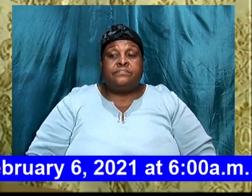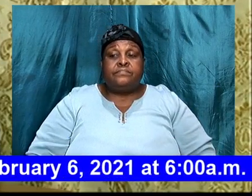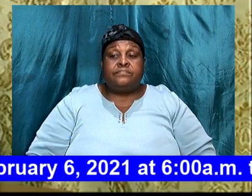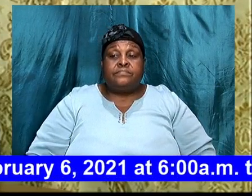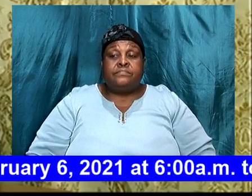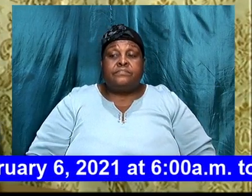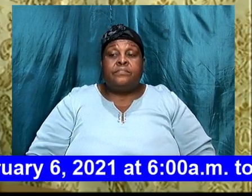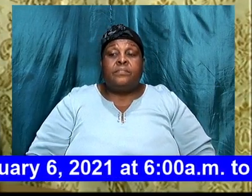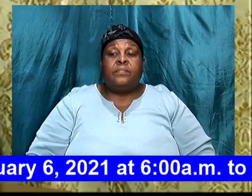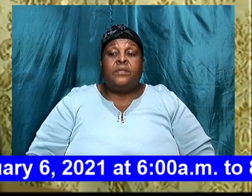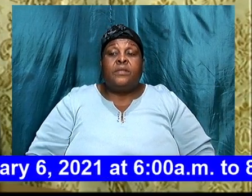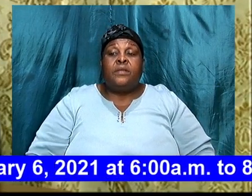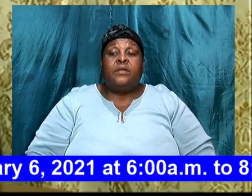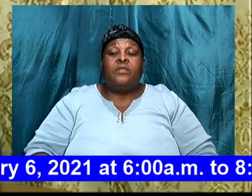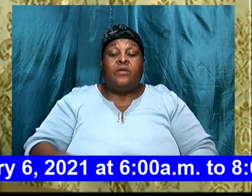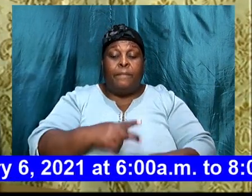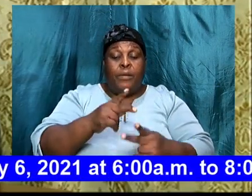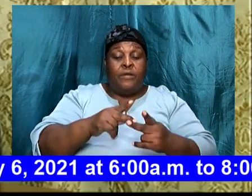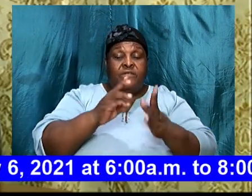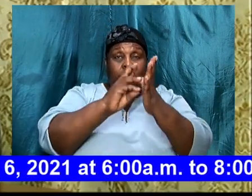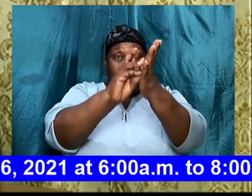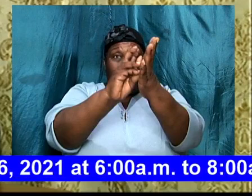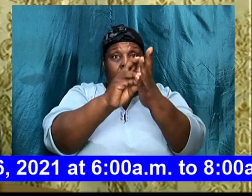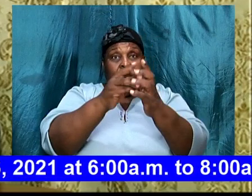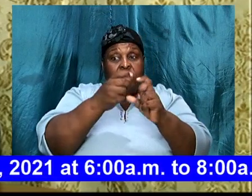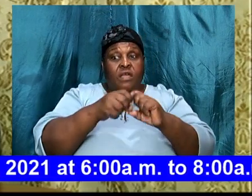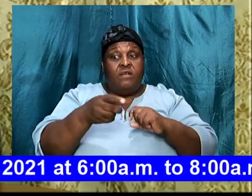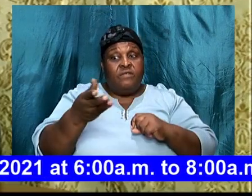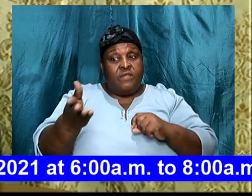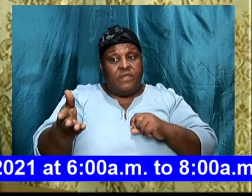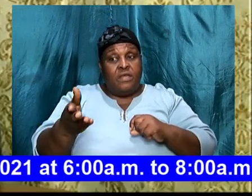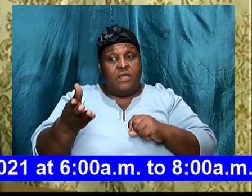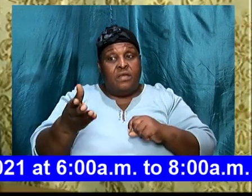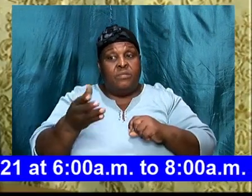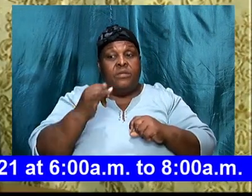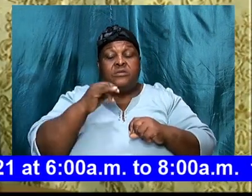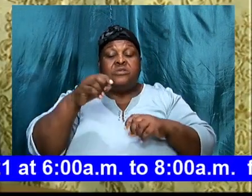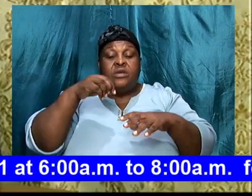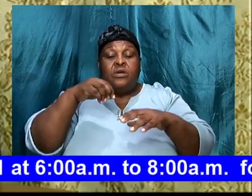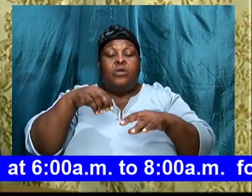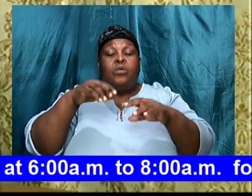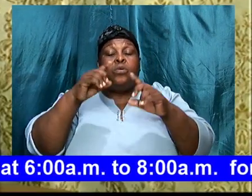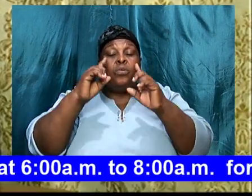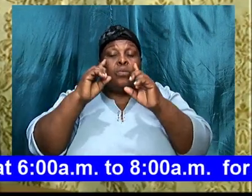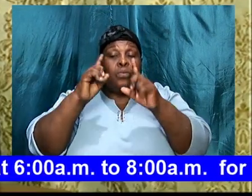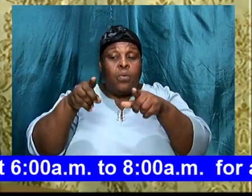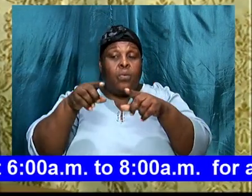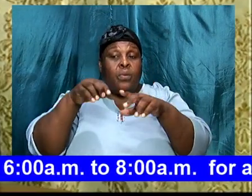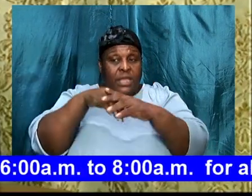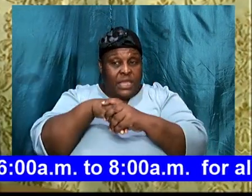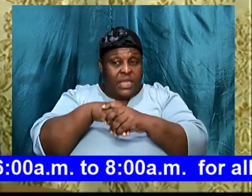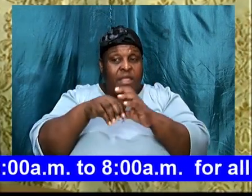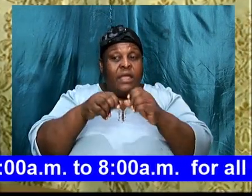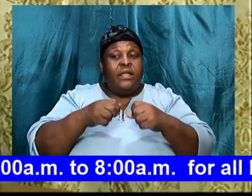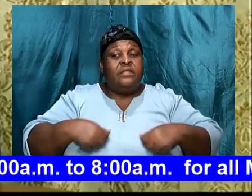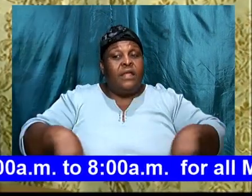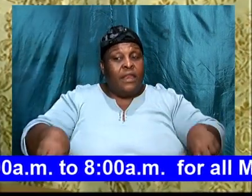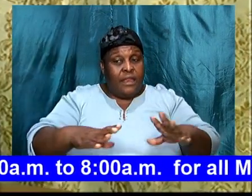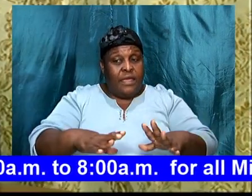the perfect will, of God, was for them, to enter the land, immediately, after they came, out of Egypt,